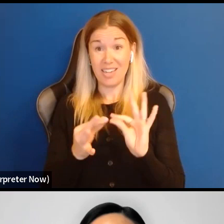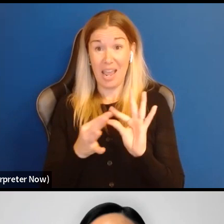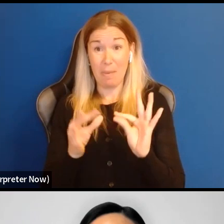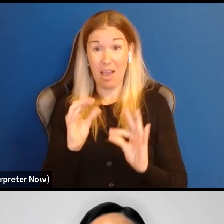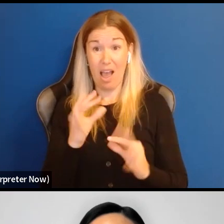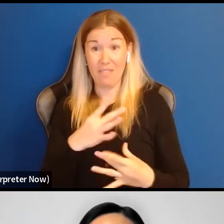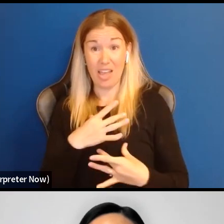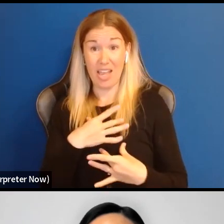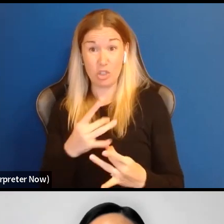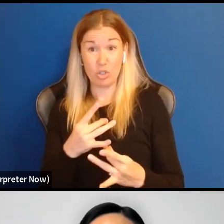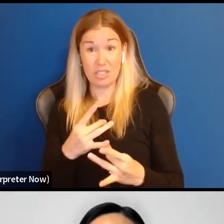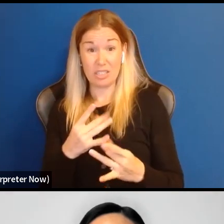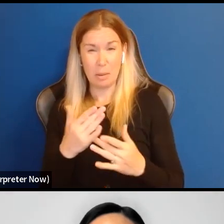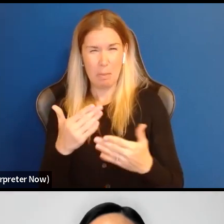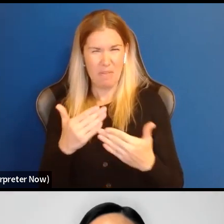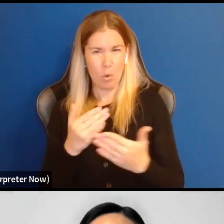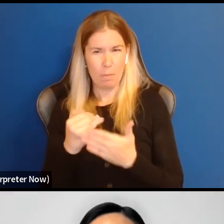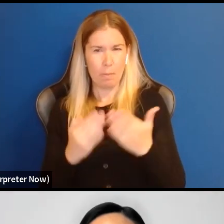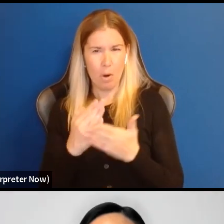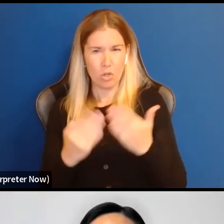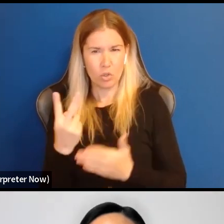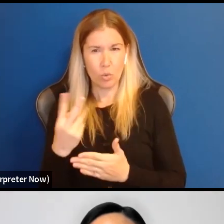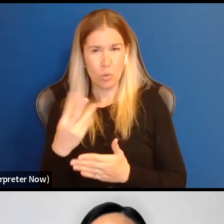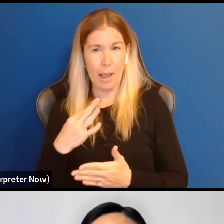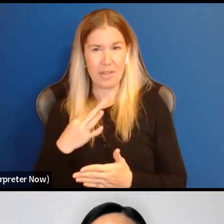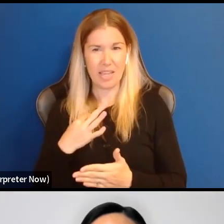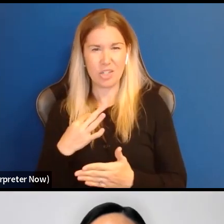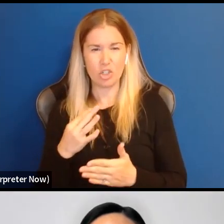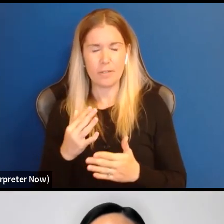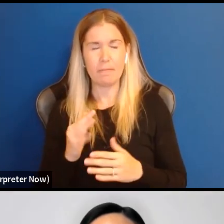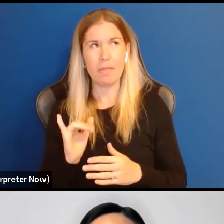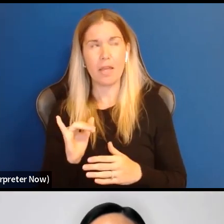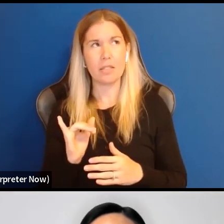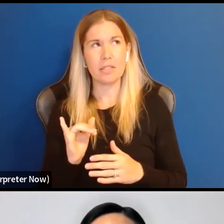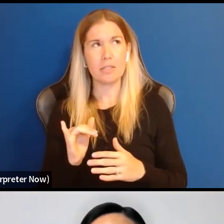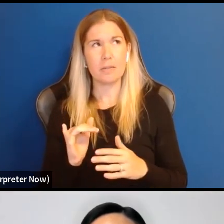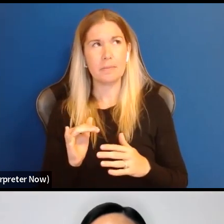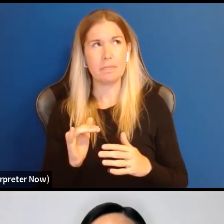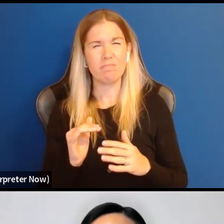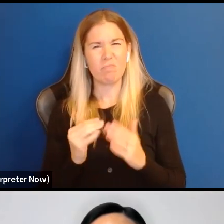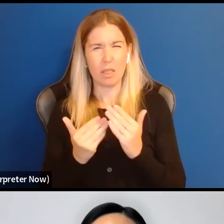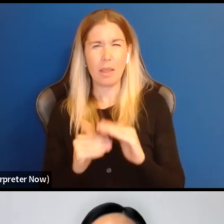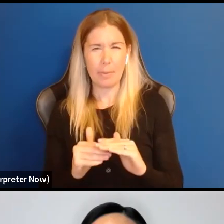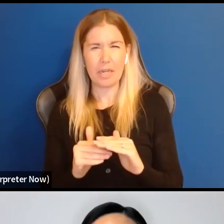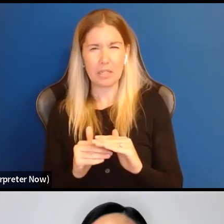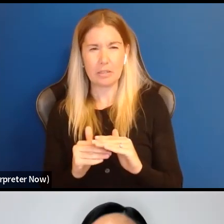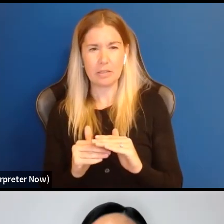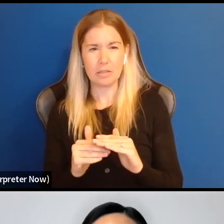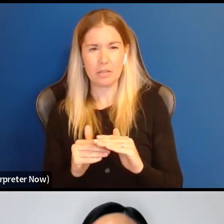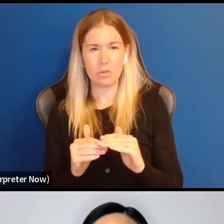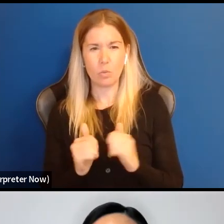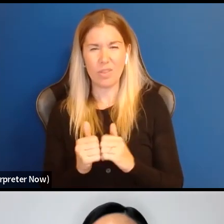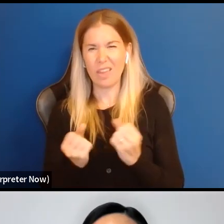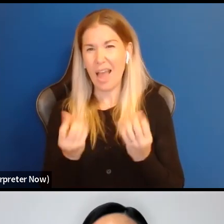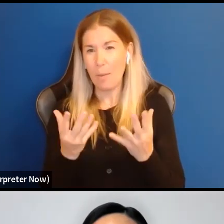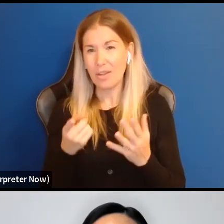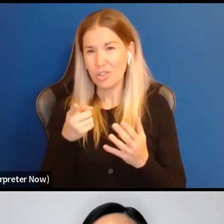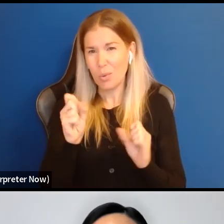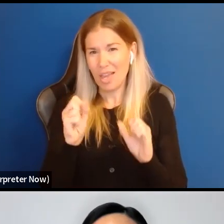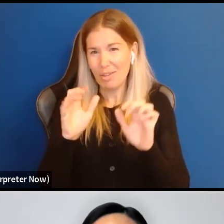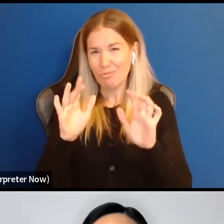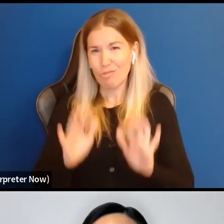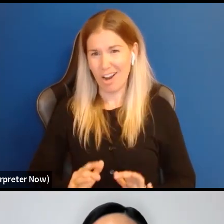the sort of part two application, it's pretty limited in terms of how much you can write. So